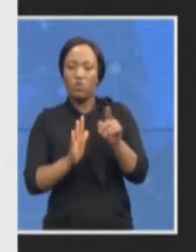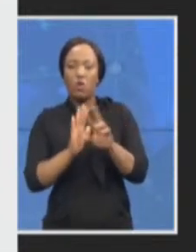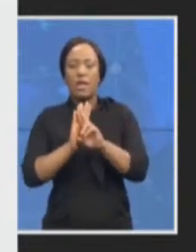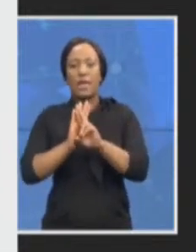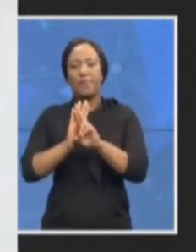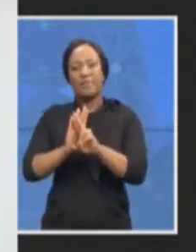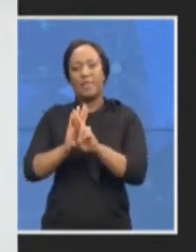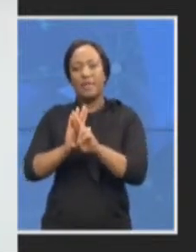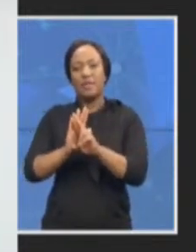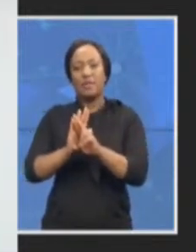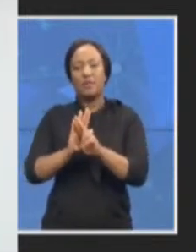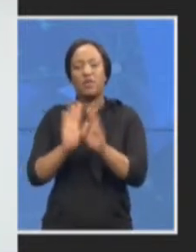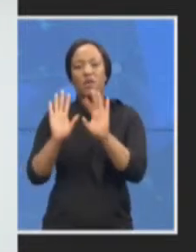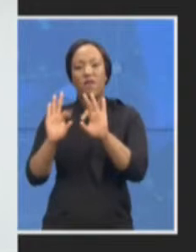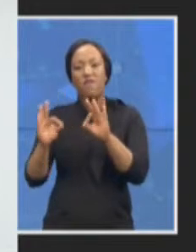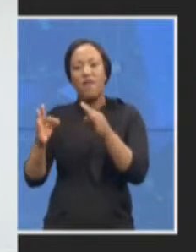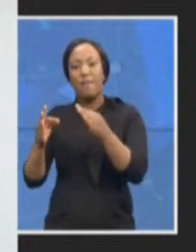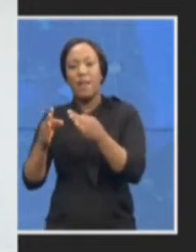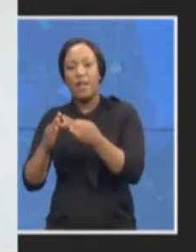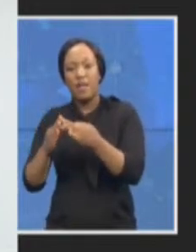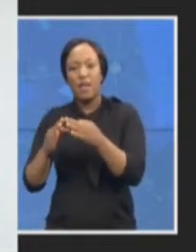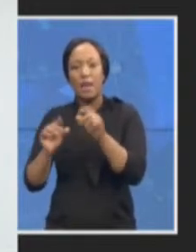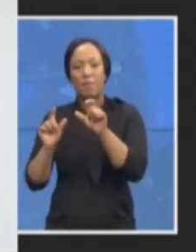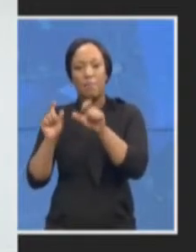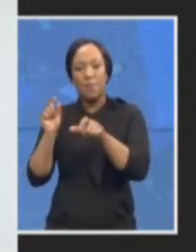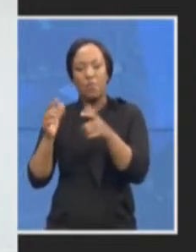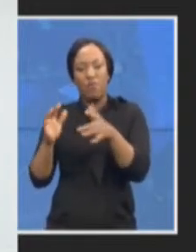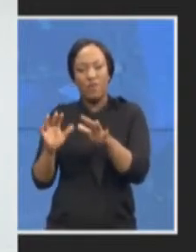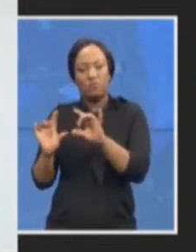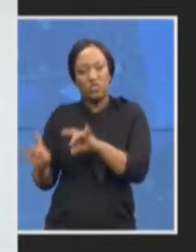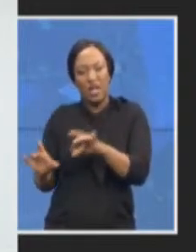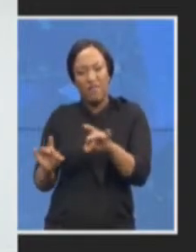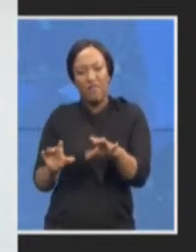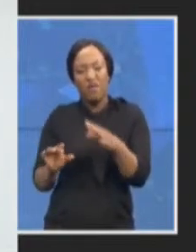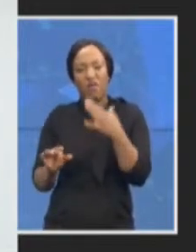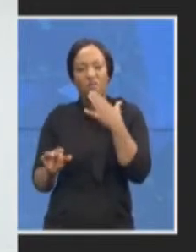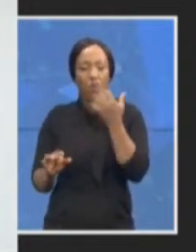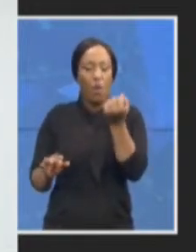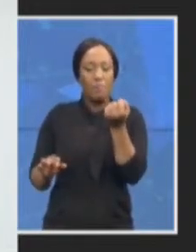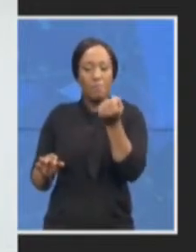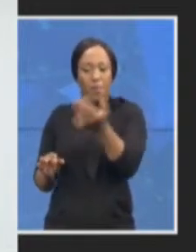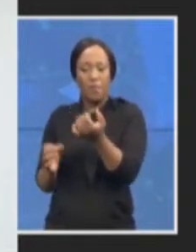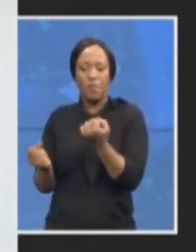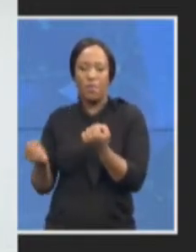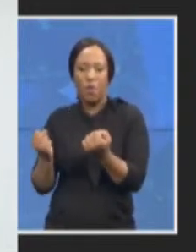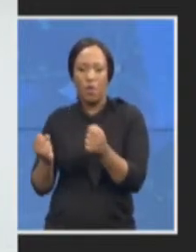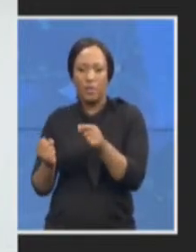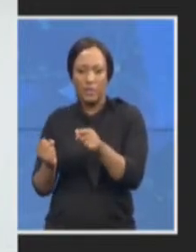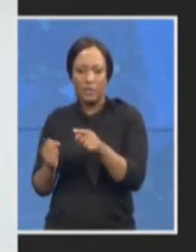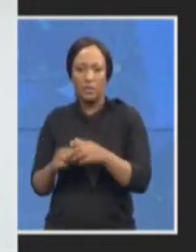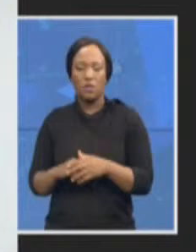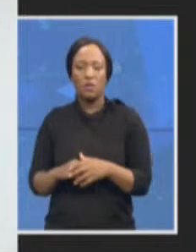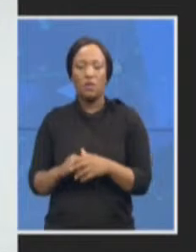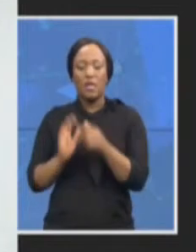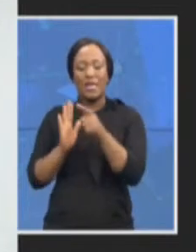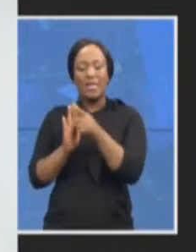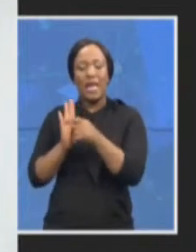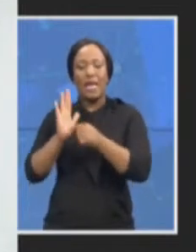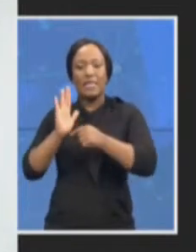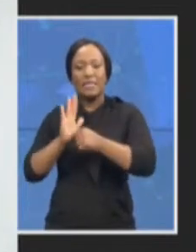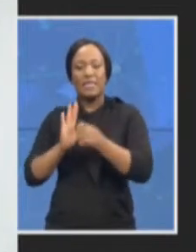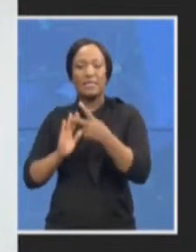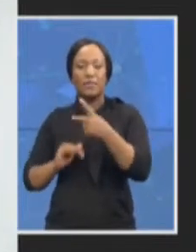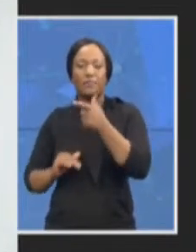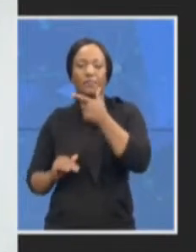in terms of this litigation and this is how this date of the 2nd of December arose it